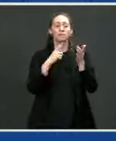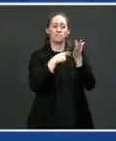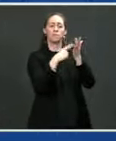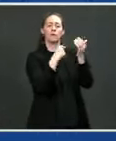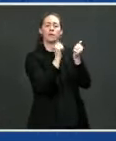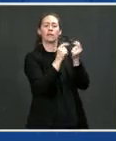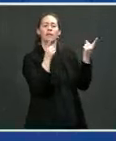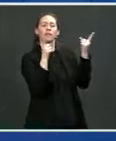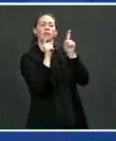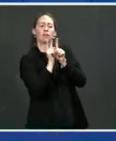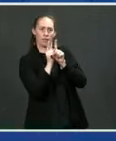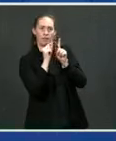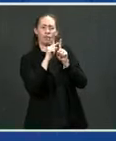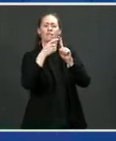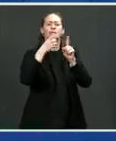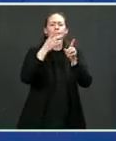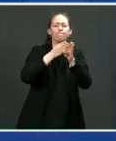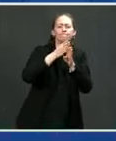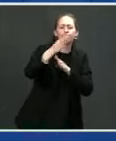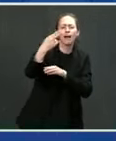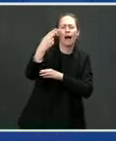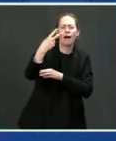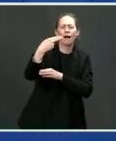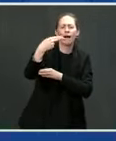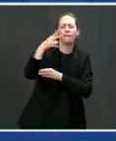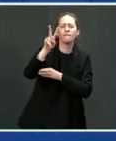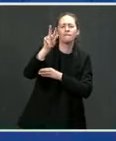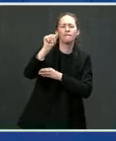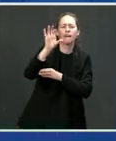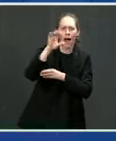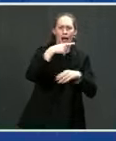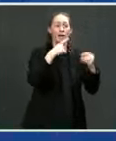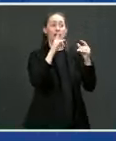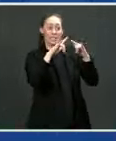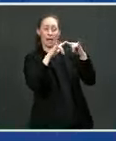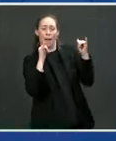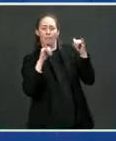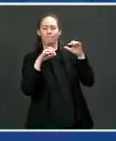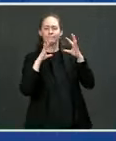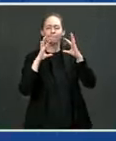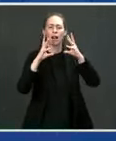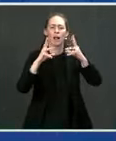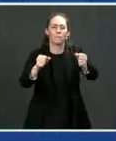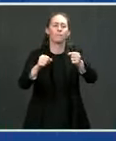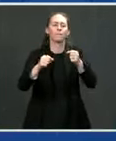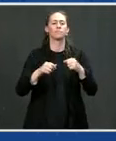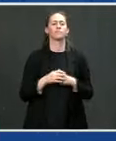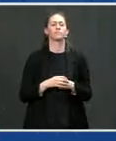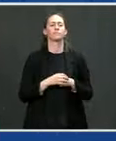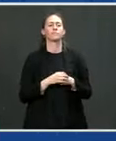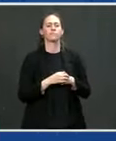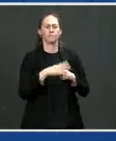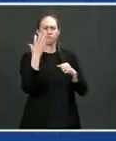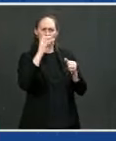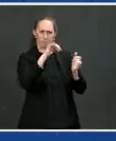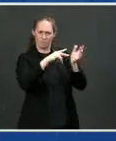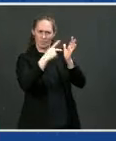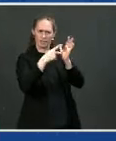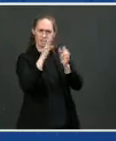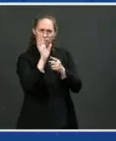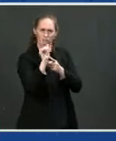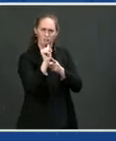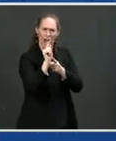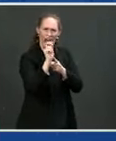HVAC systems that go right here. All right. Well, I'll tell you. Now, is that a different battery pack you need for that?